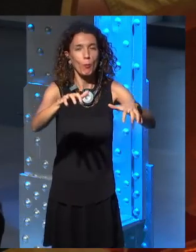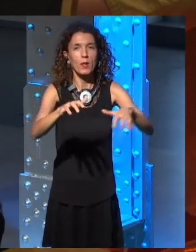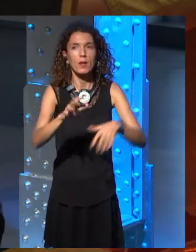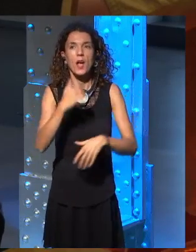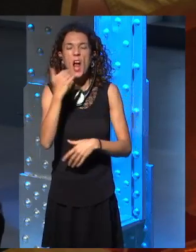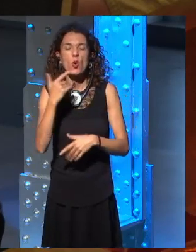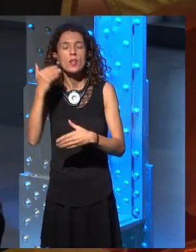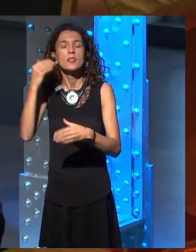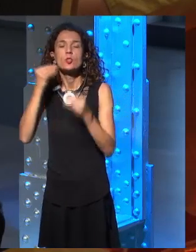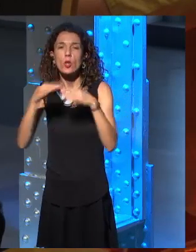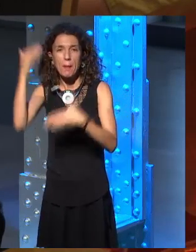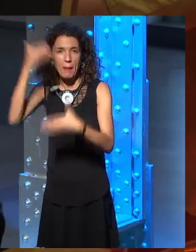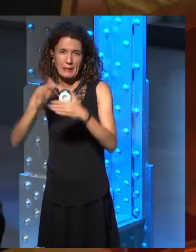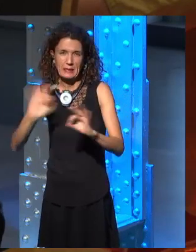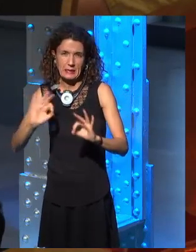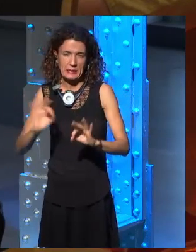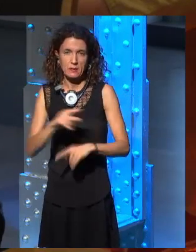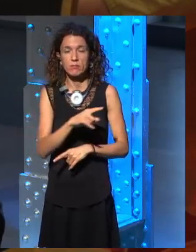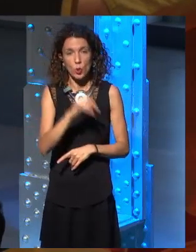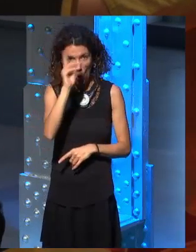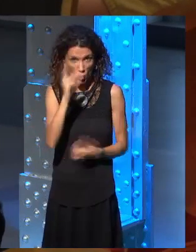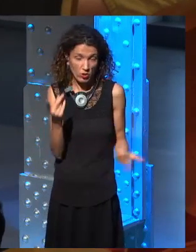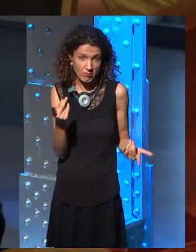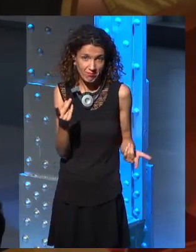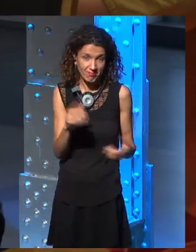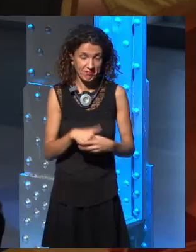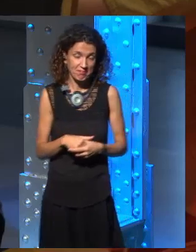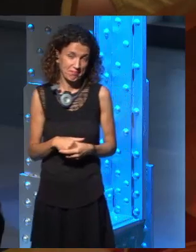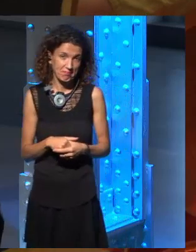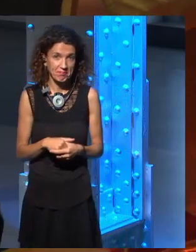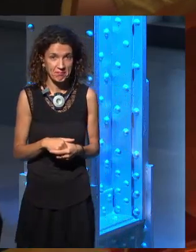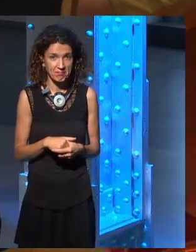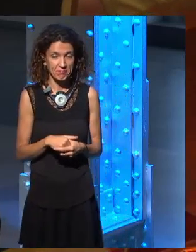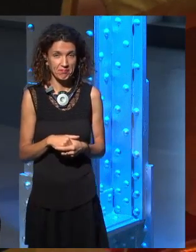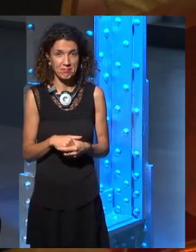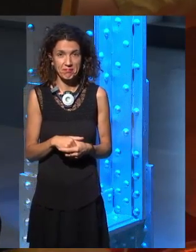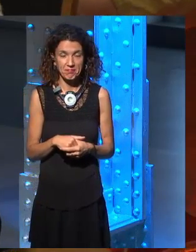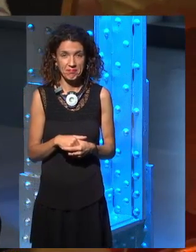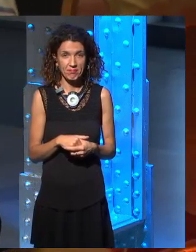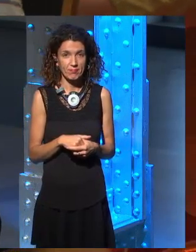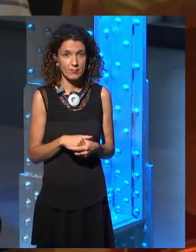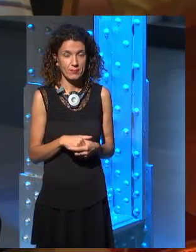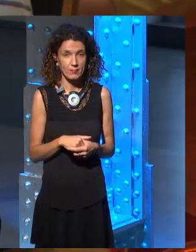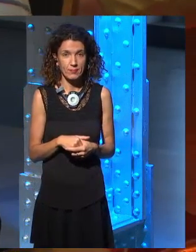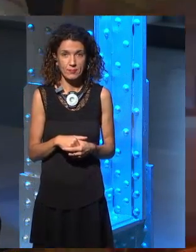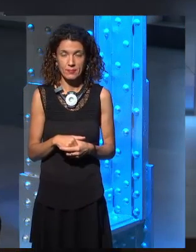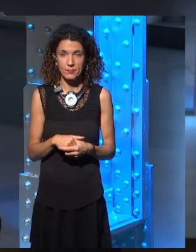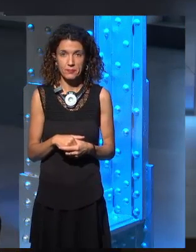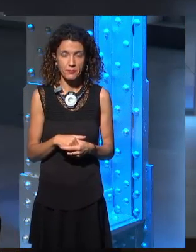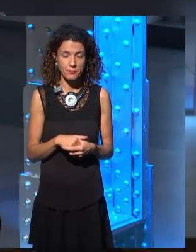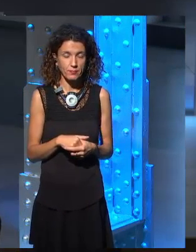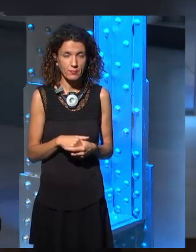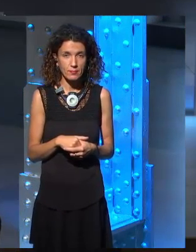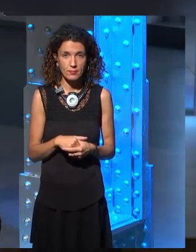more like a zombie story and not a medieval story. I don't know, what do you think about that? Uh, well,